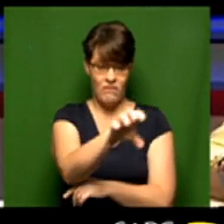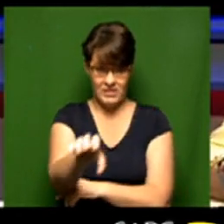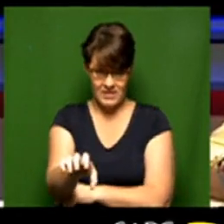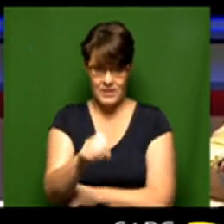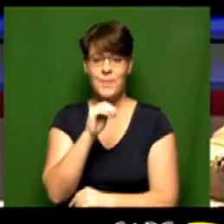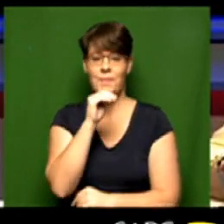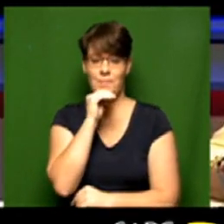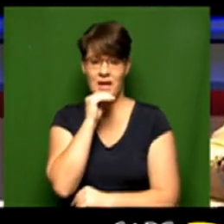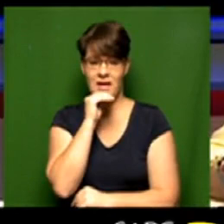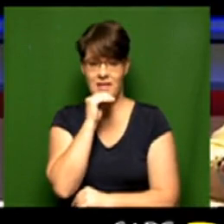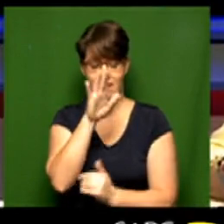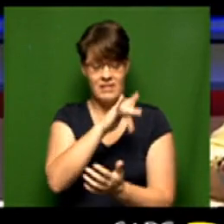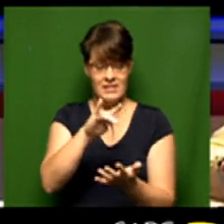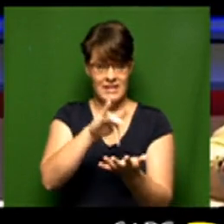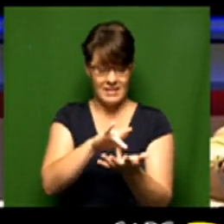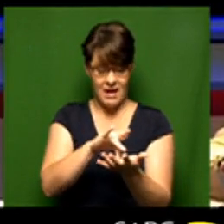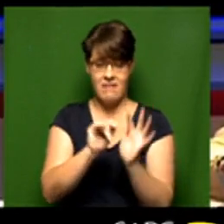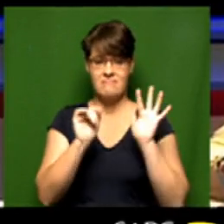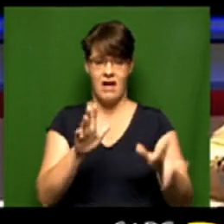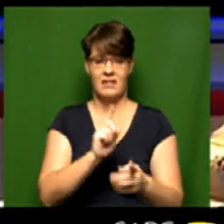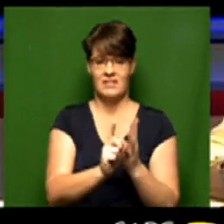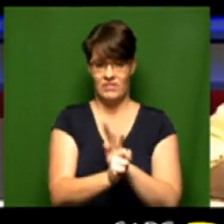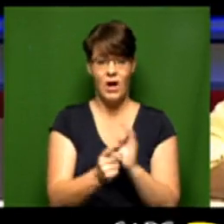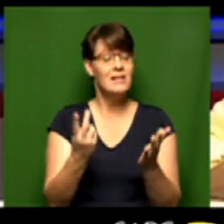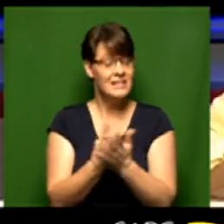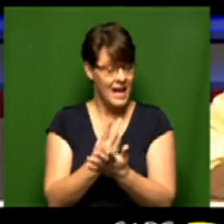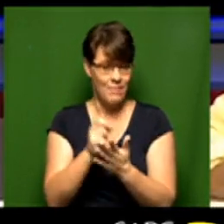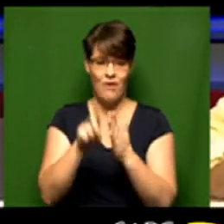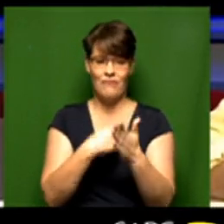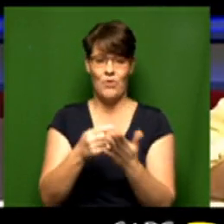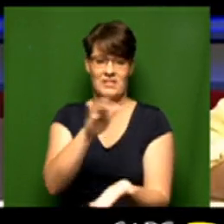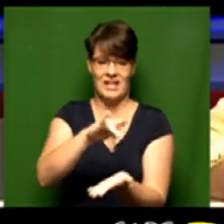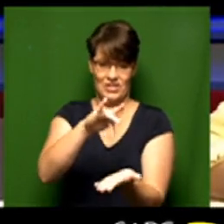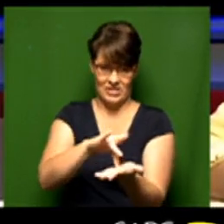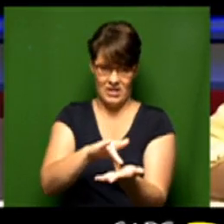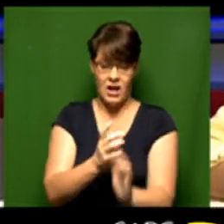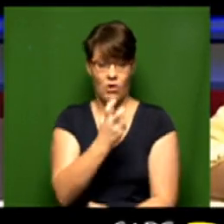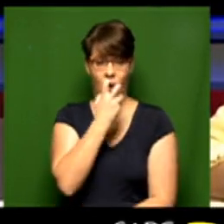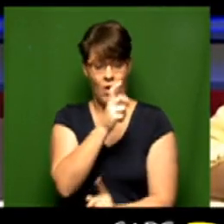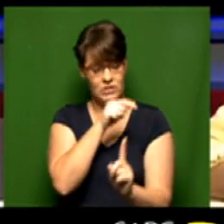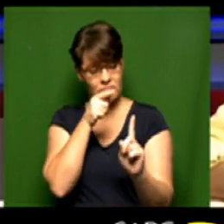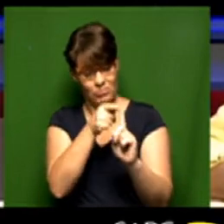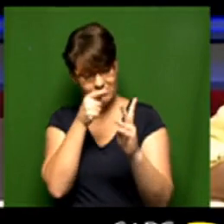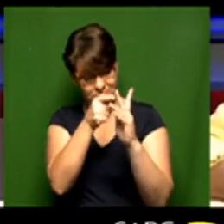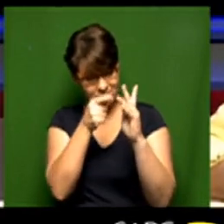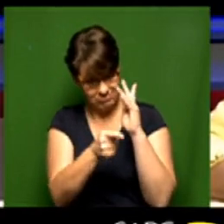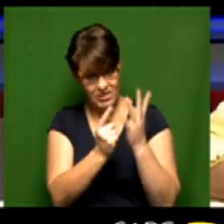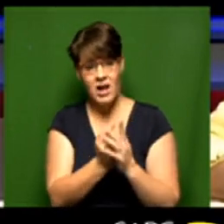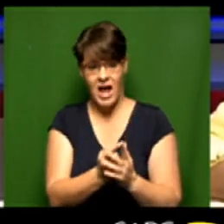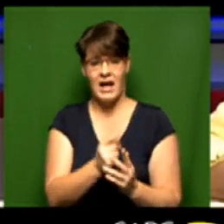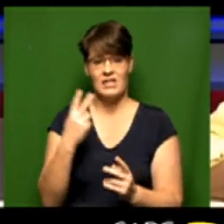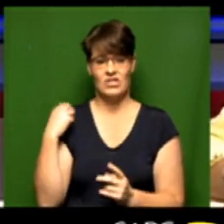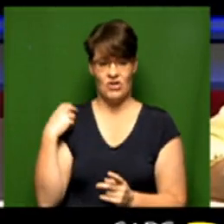nine different election centers but we'll also be at all the voting stations and all of the hot spots that have been identified by